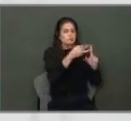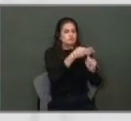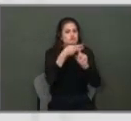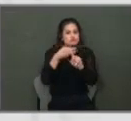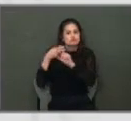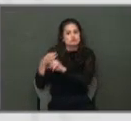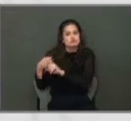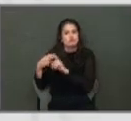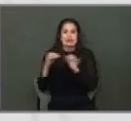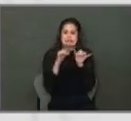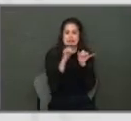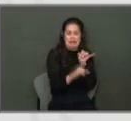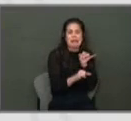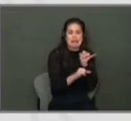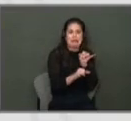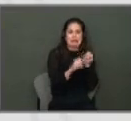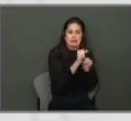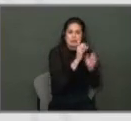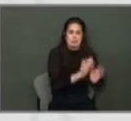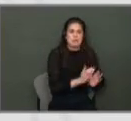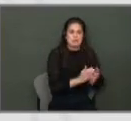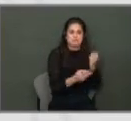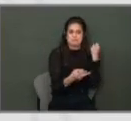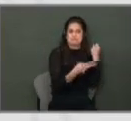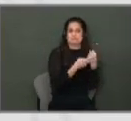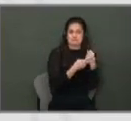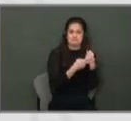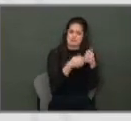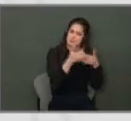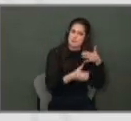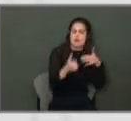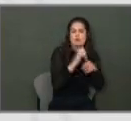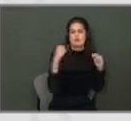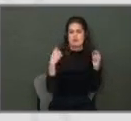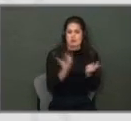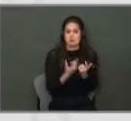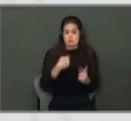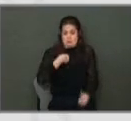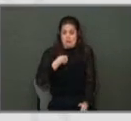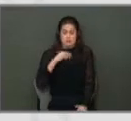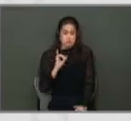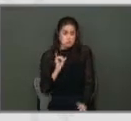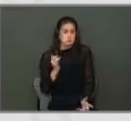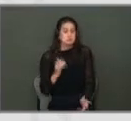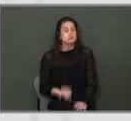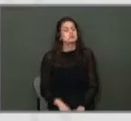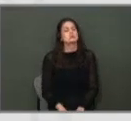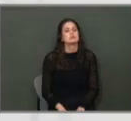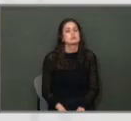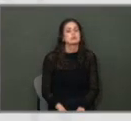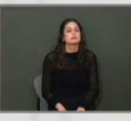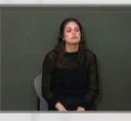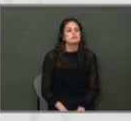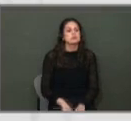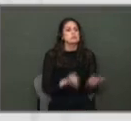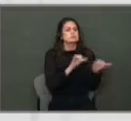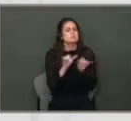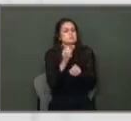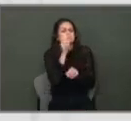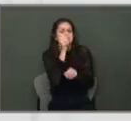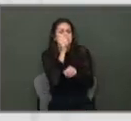retaining the employees was a priority of the council, a priority of mine. Unlike the private sector,